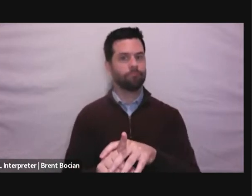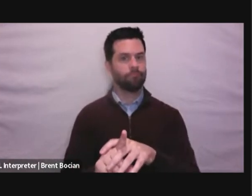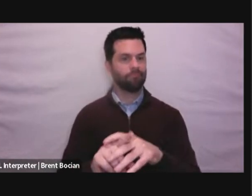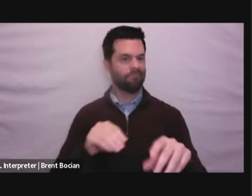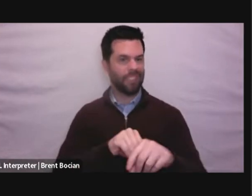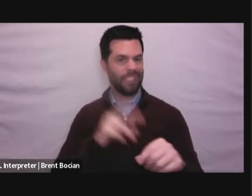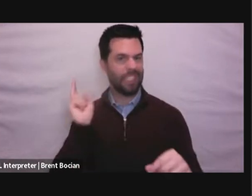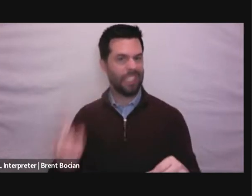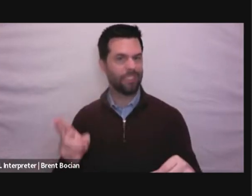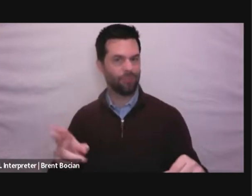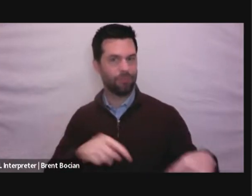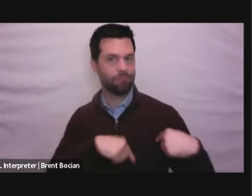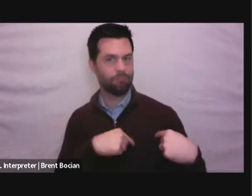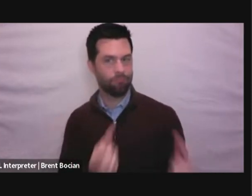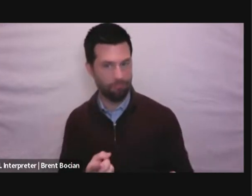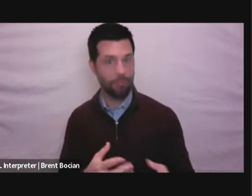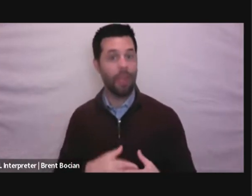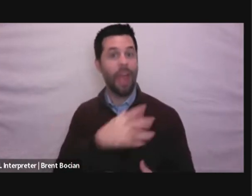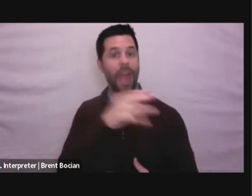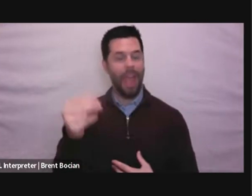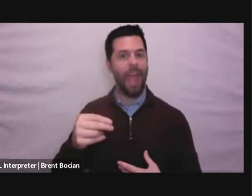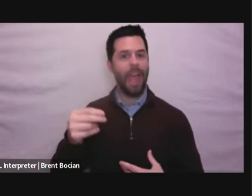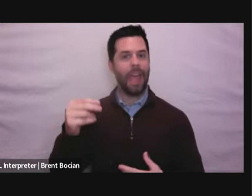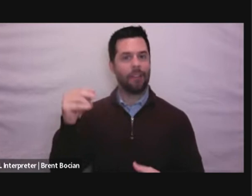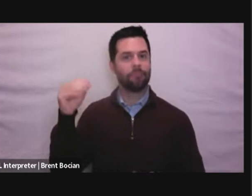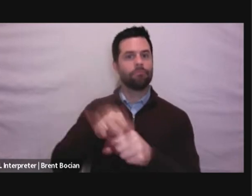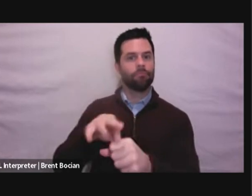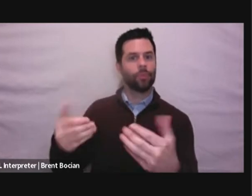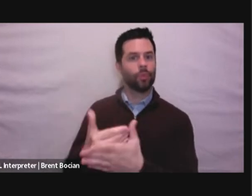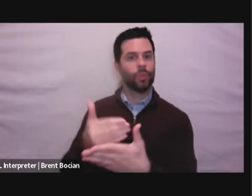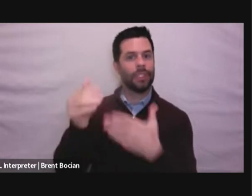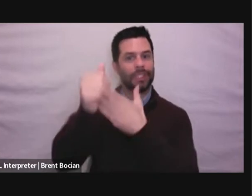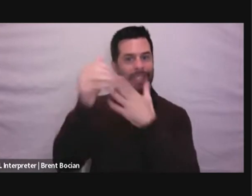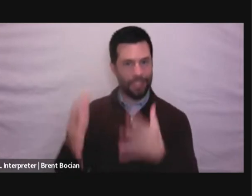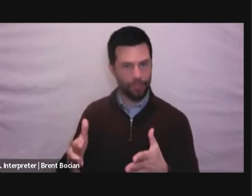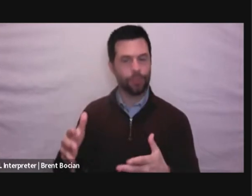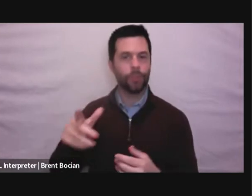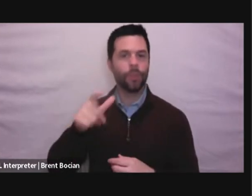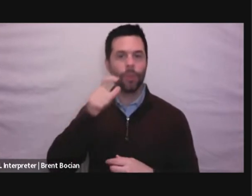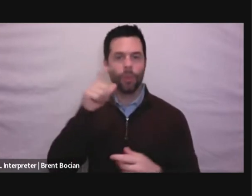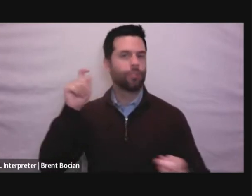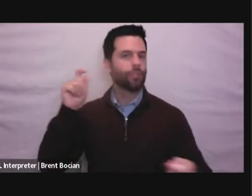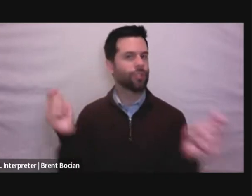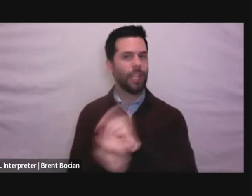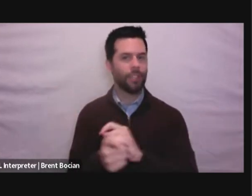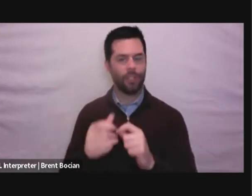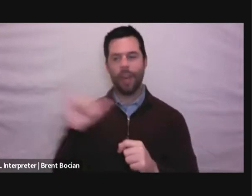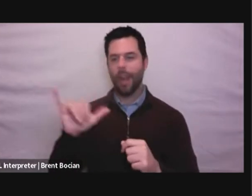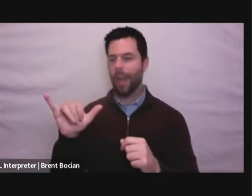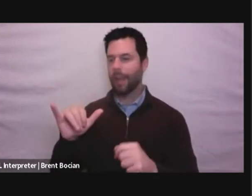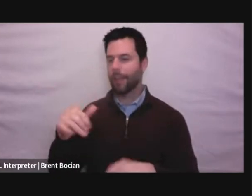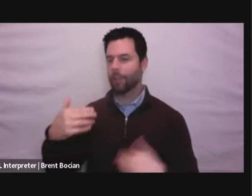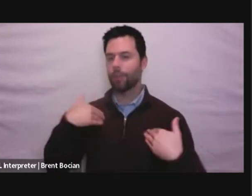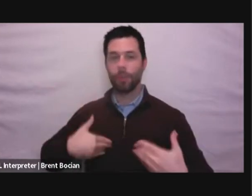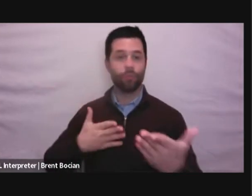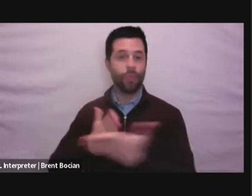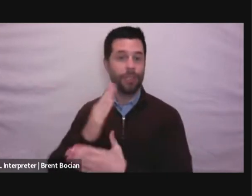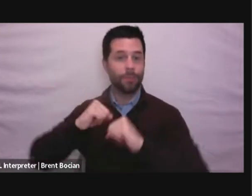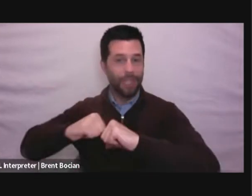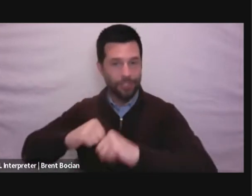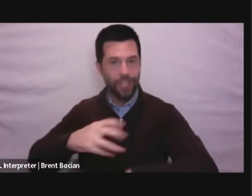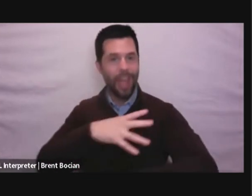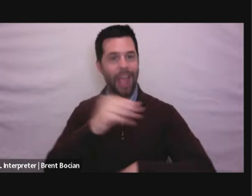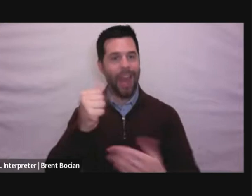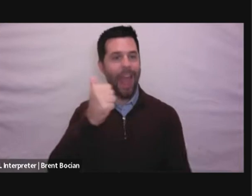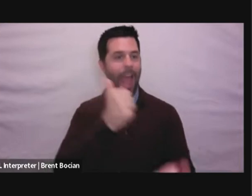brought new leaders to office who are already making positive change, from expanding human rights protections to reducing the country's crushing debt.